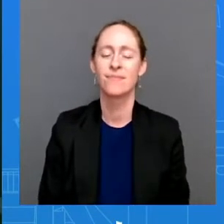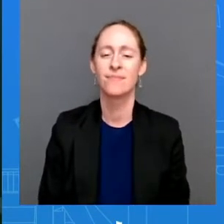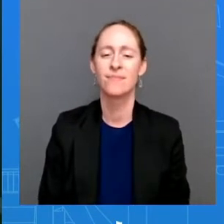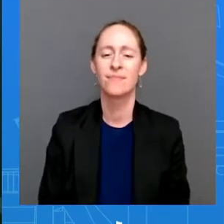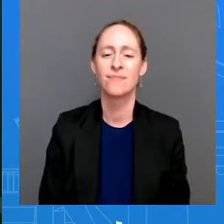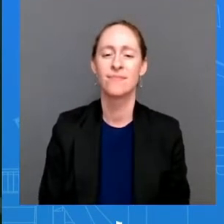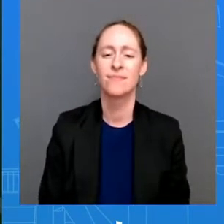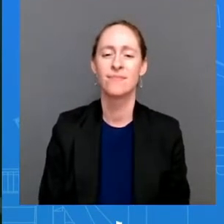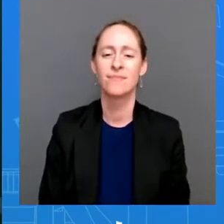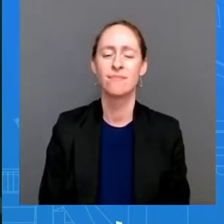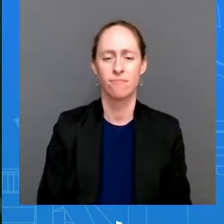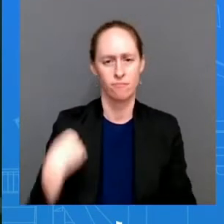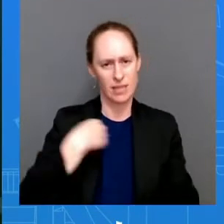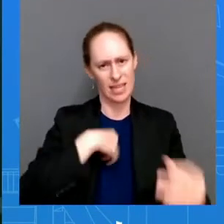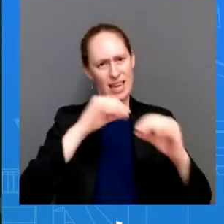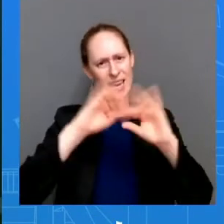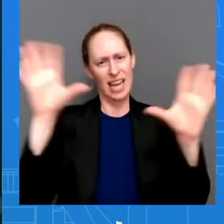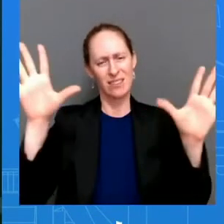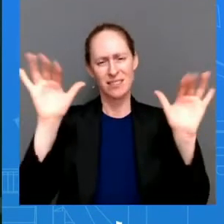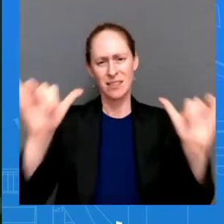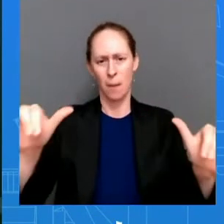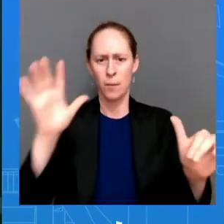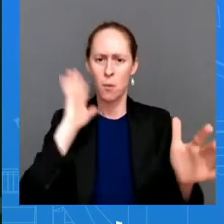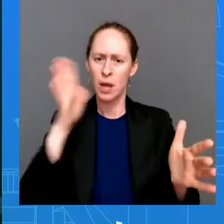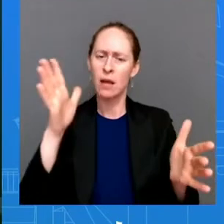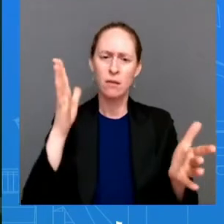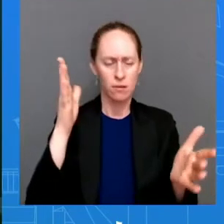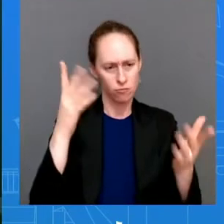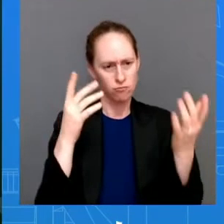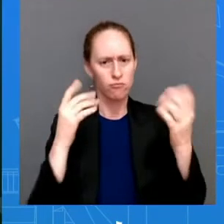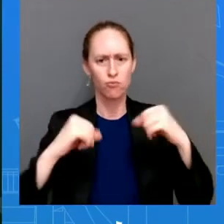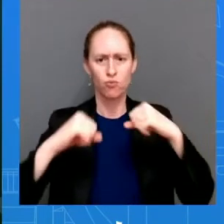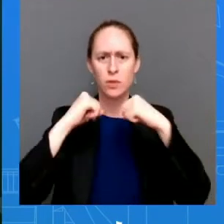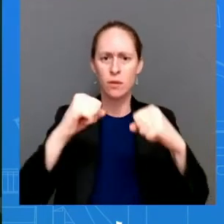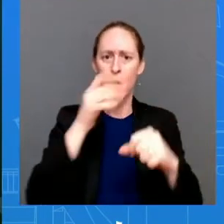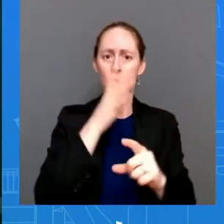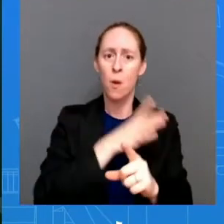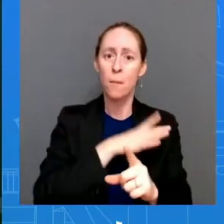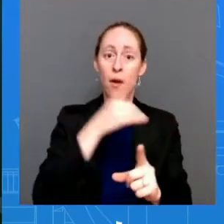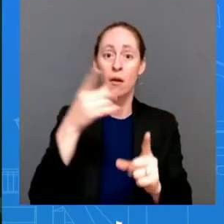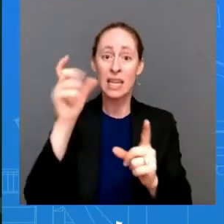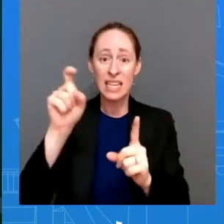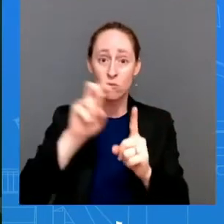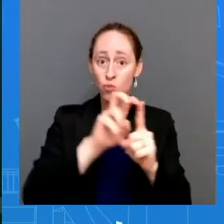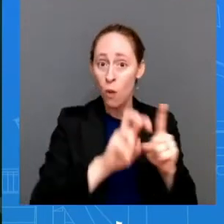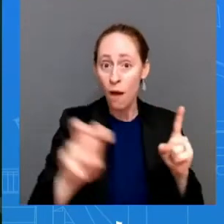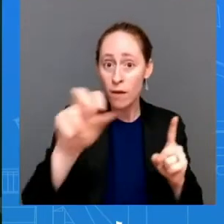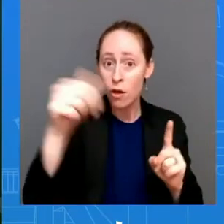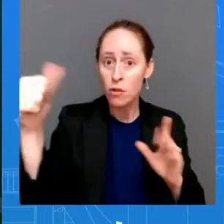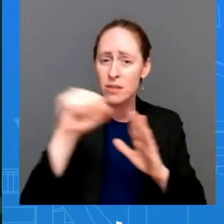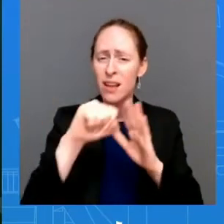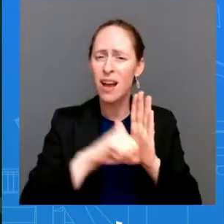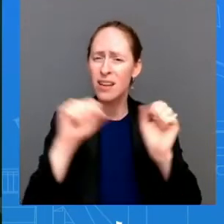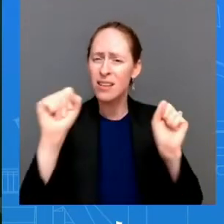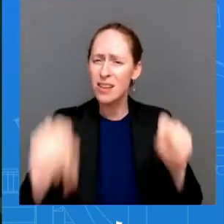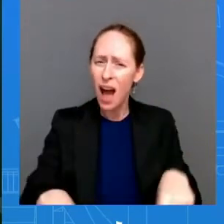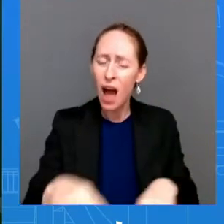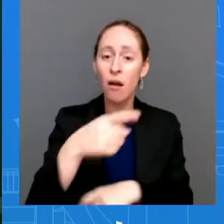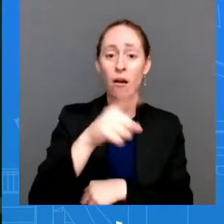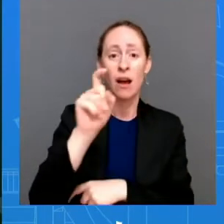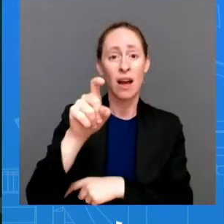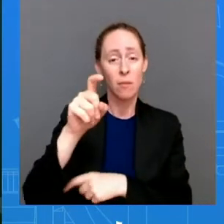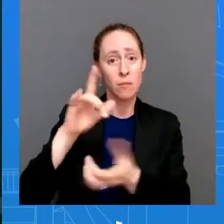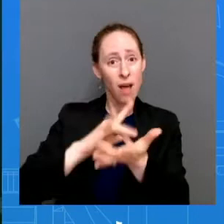ensuring there's no discrimination when obtaining medical care and promoting research and data collection on